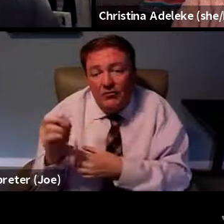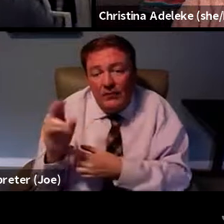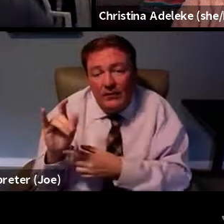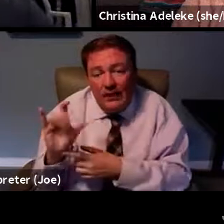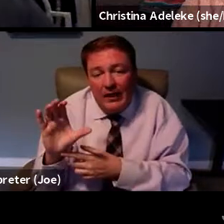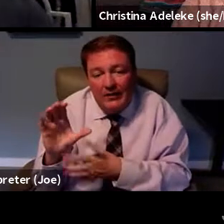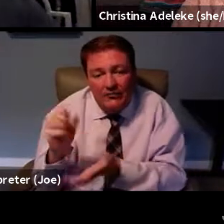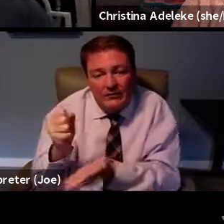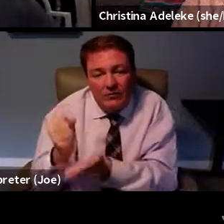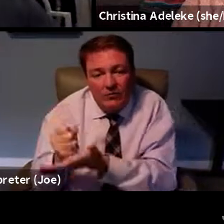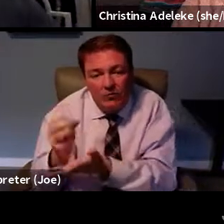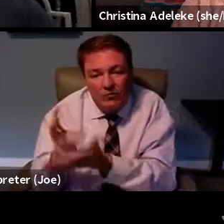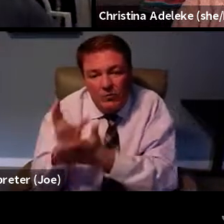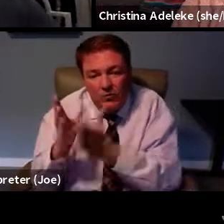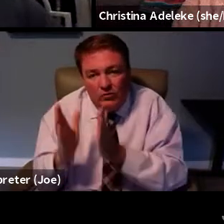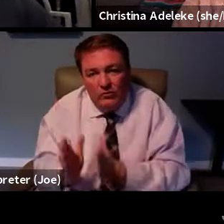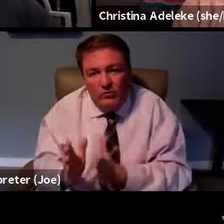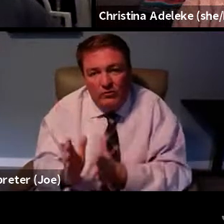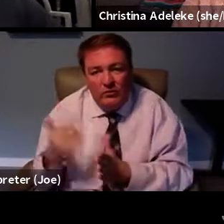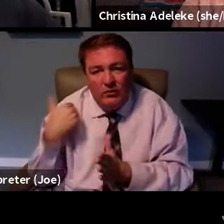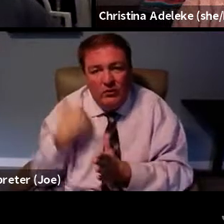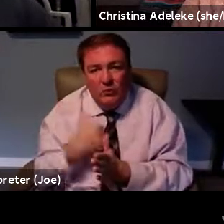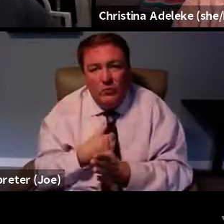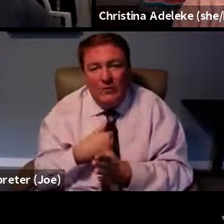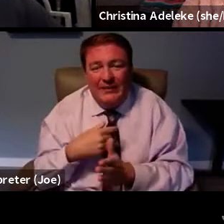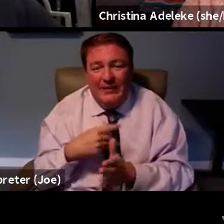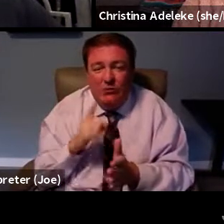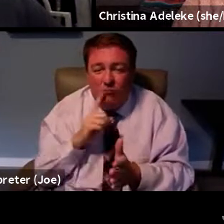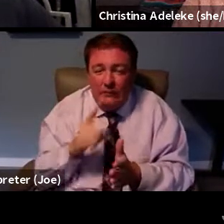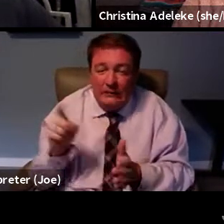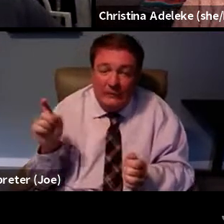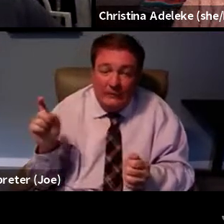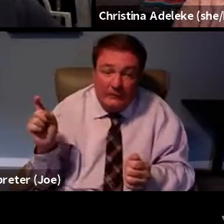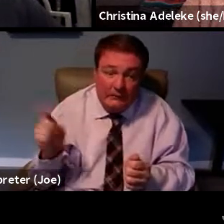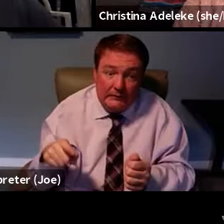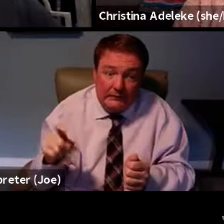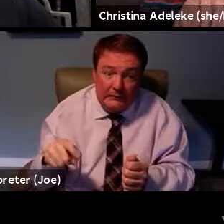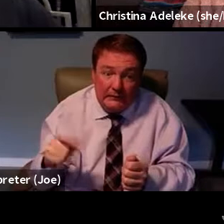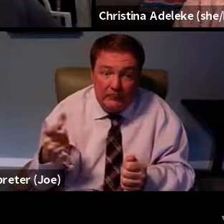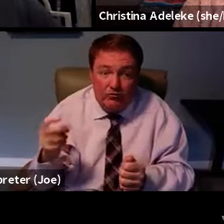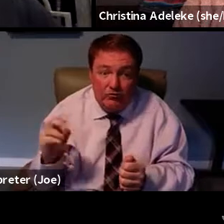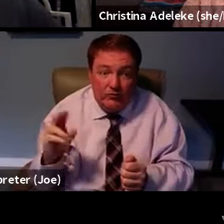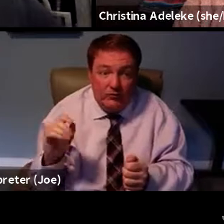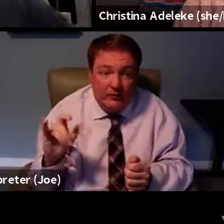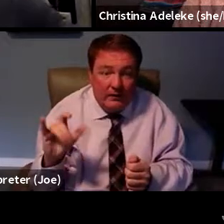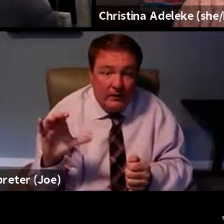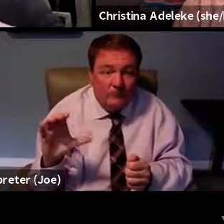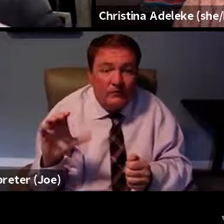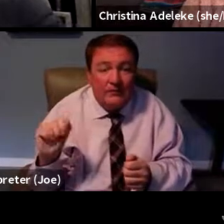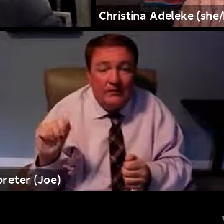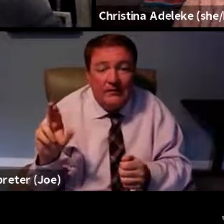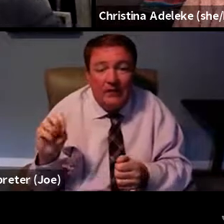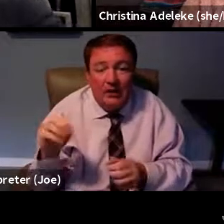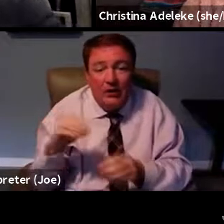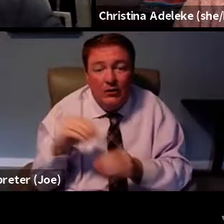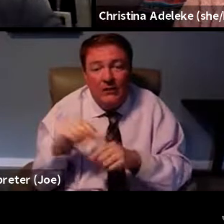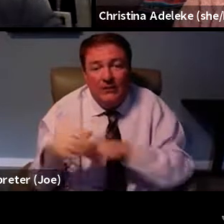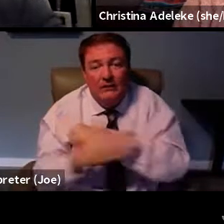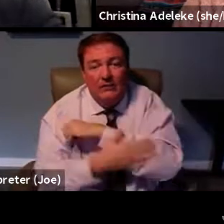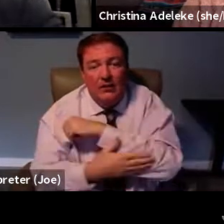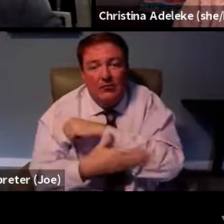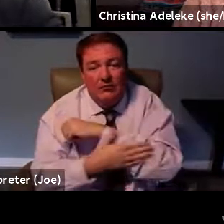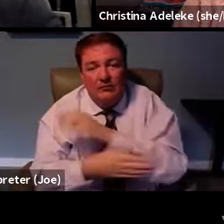We actually, we are in need of geriatric, you know, care in this country in general.